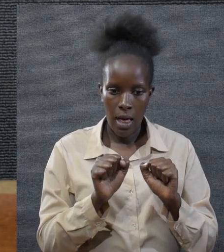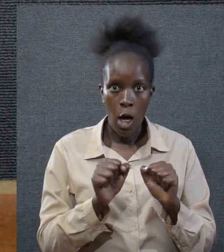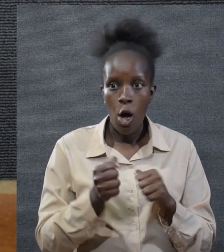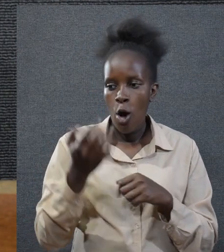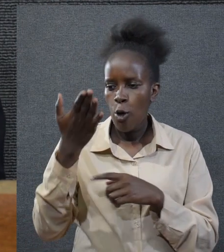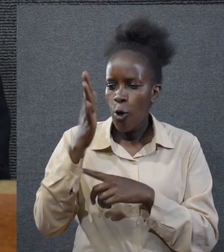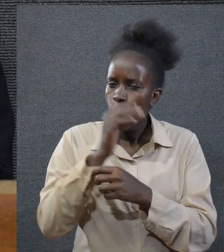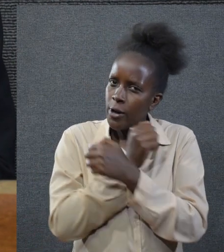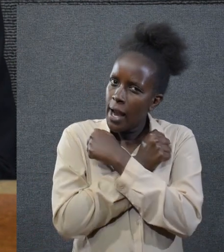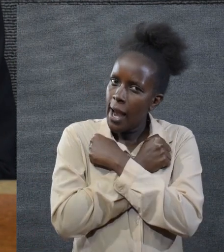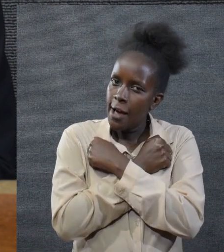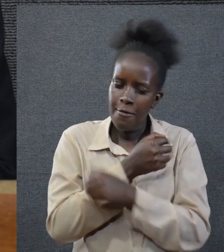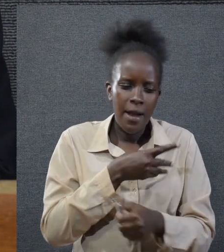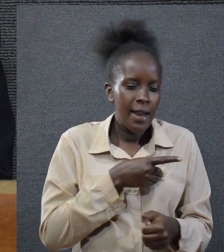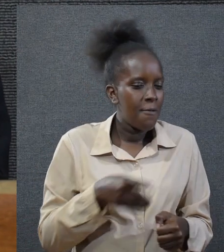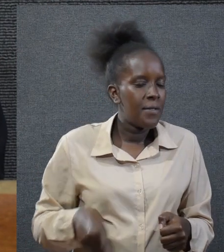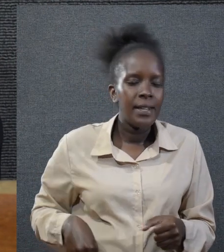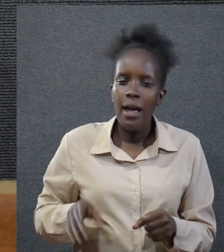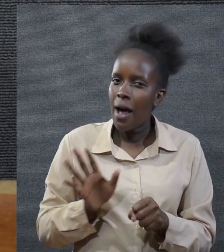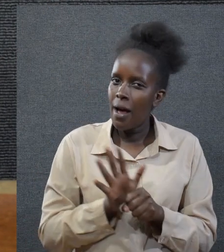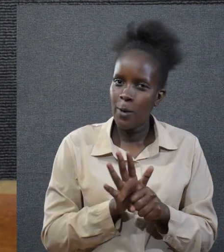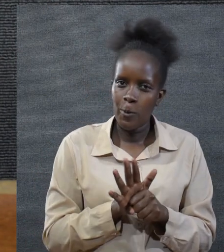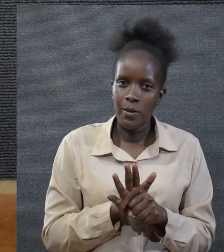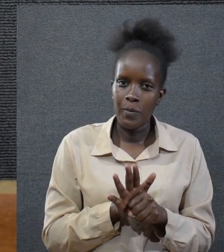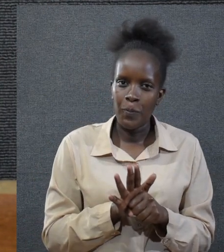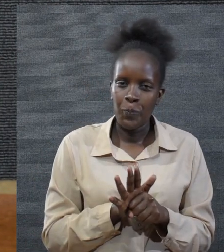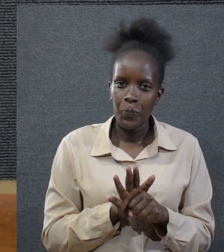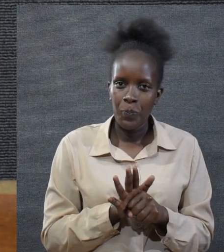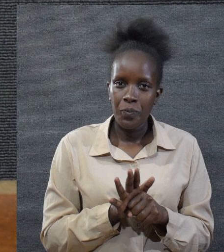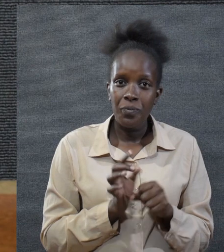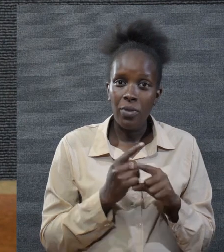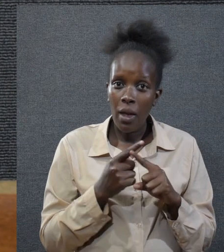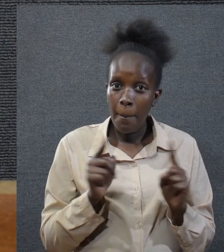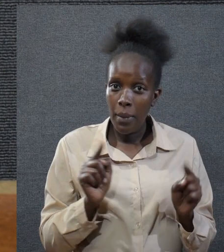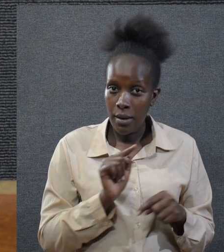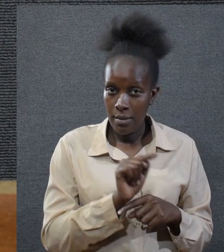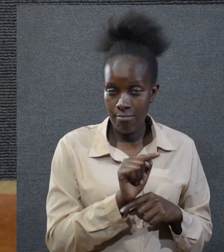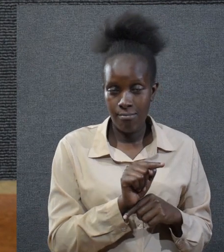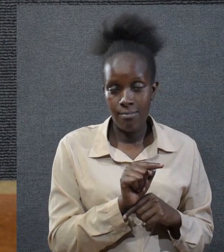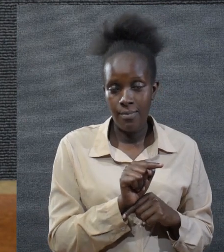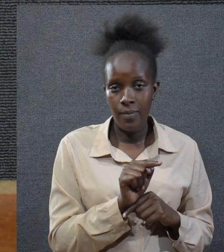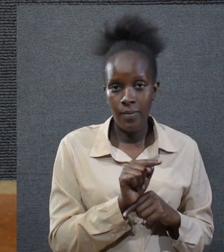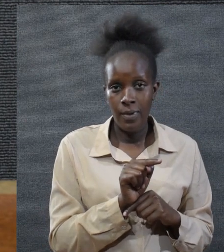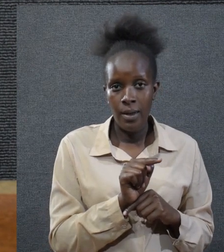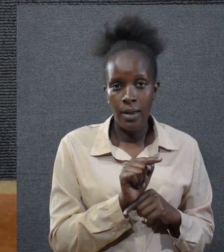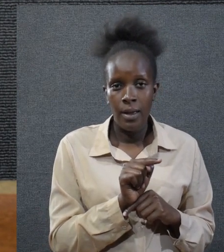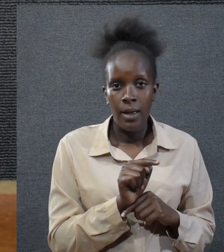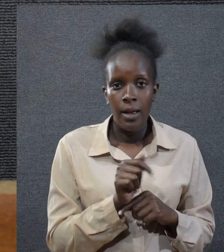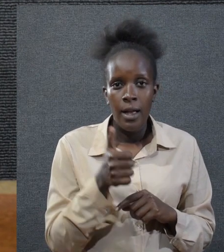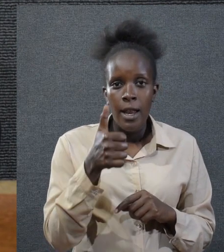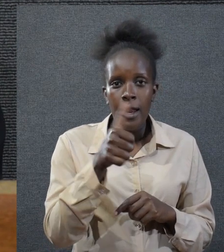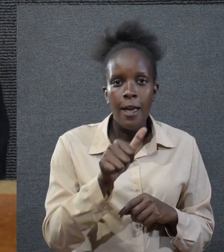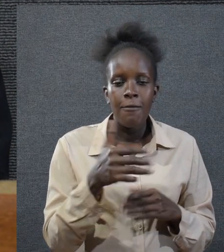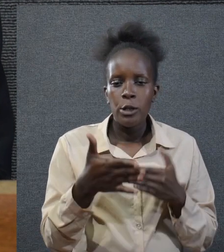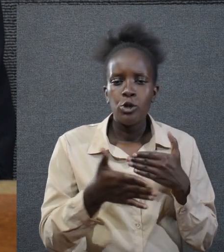Yes, God loved David so much, but this